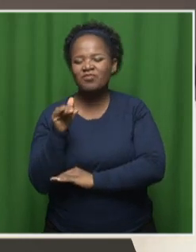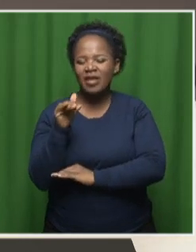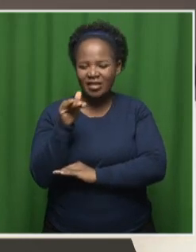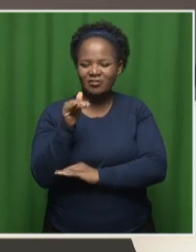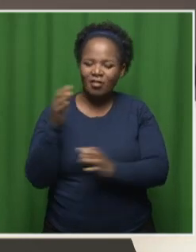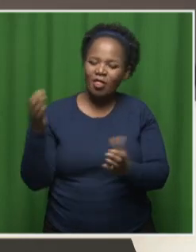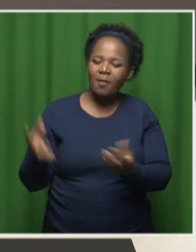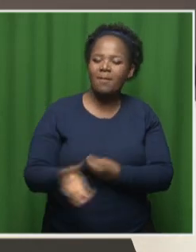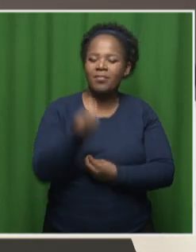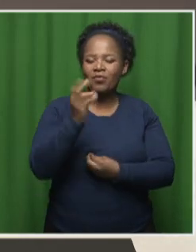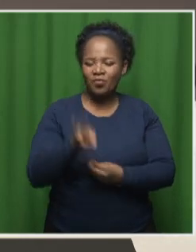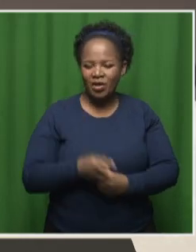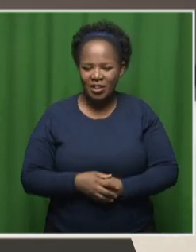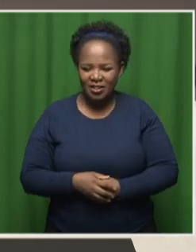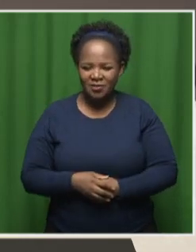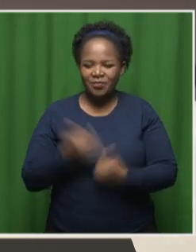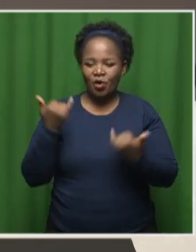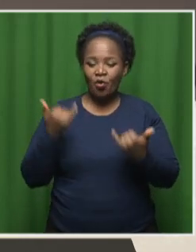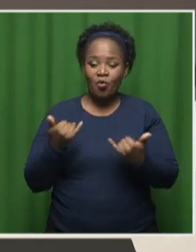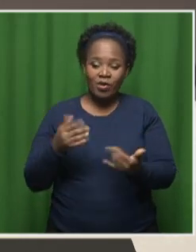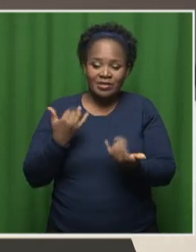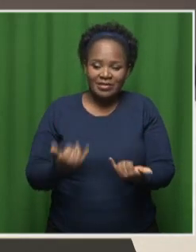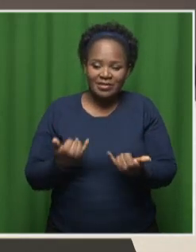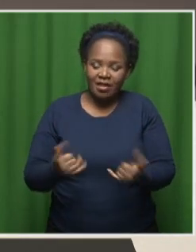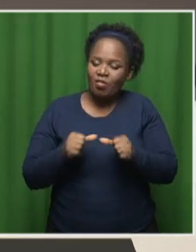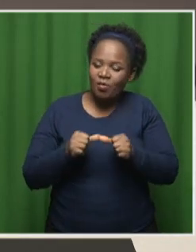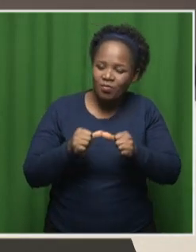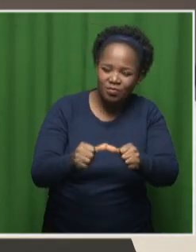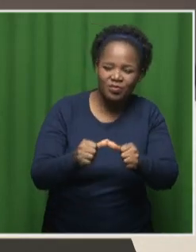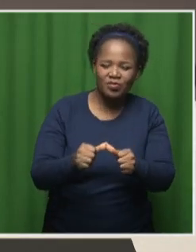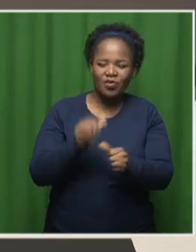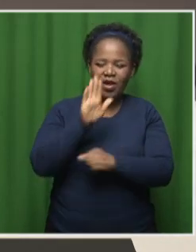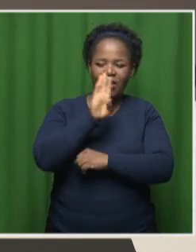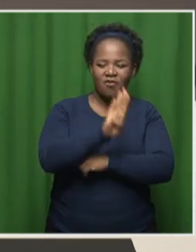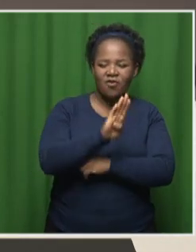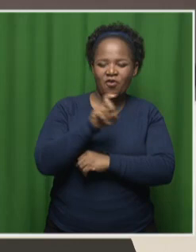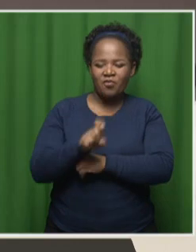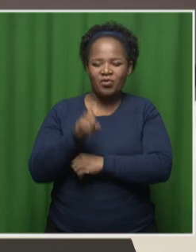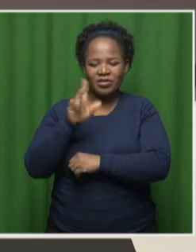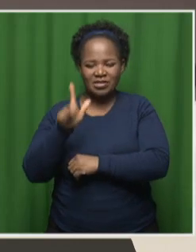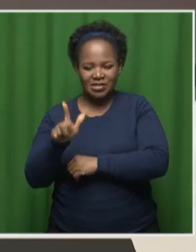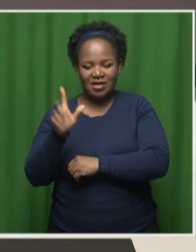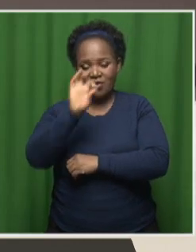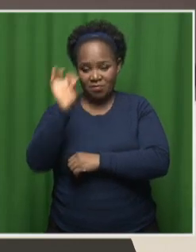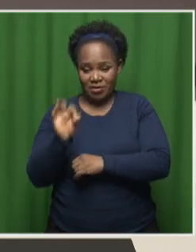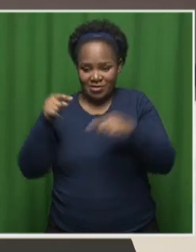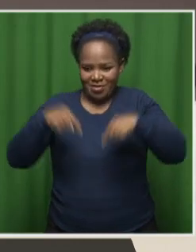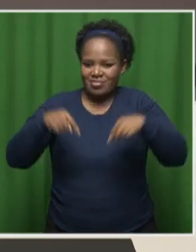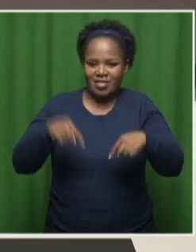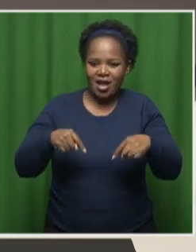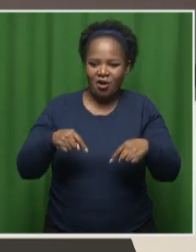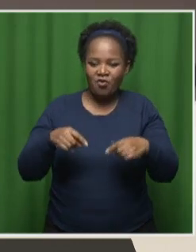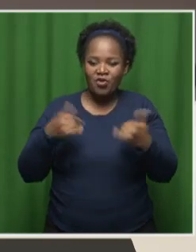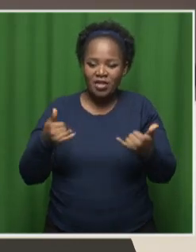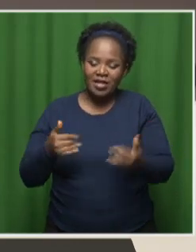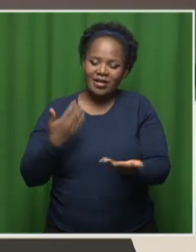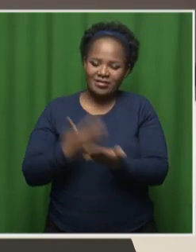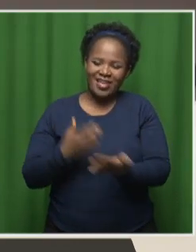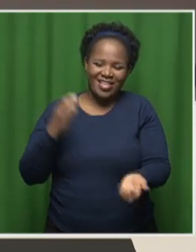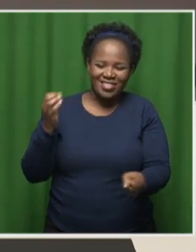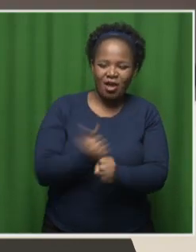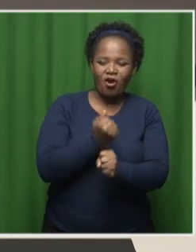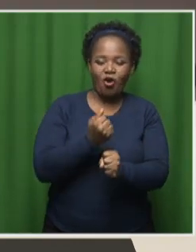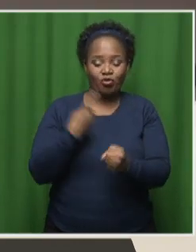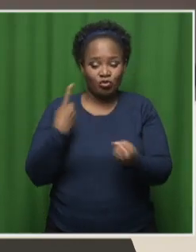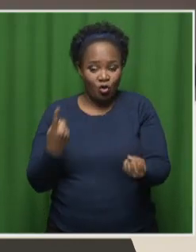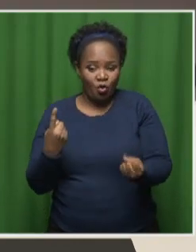Reserve Bank wants to get inflation to 4.5%, which is the midpoint. But it's at 4.7%. At the moment. At the moment. So they can hold or they can